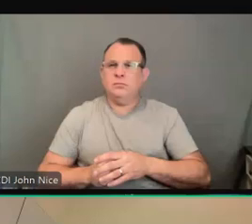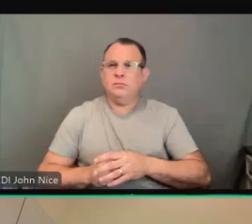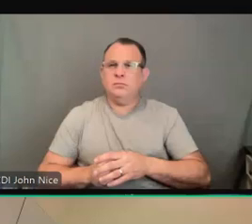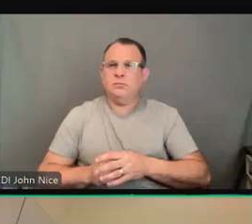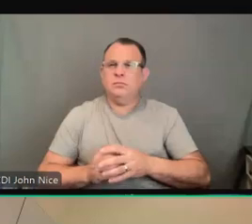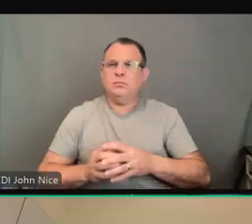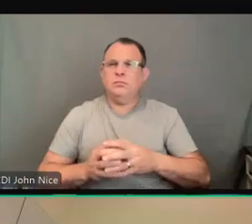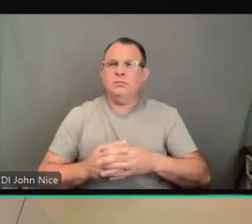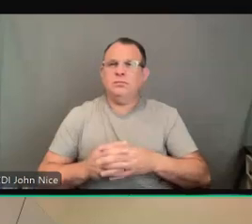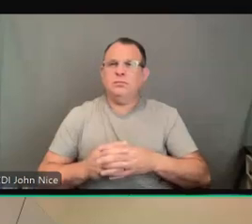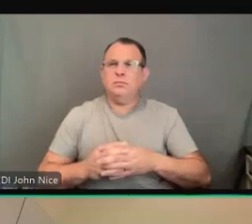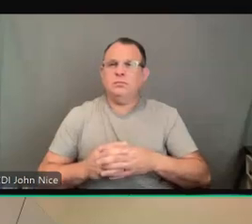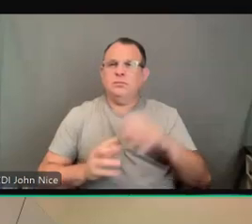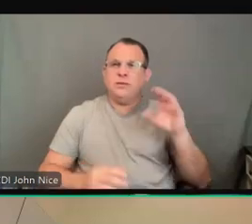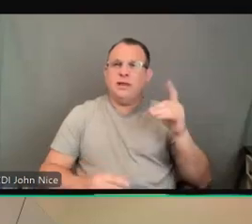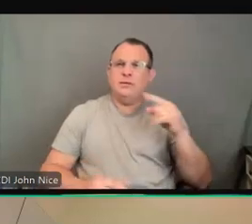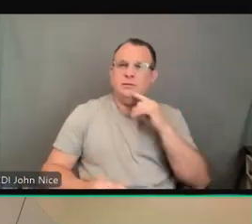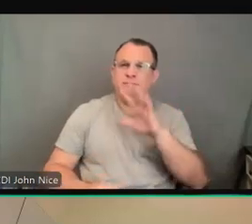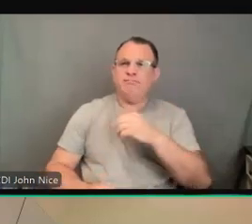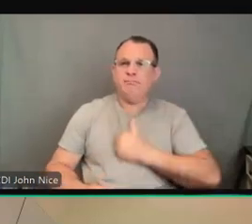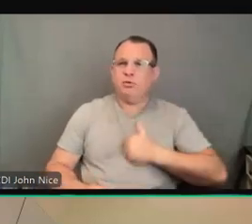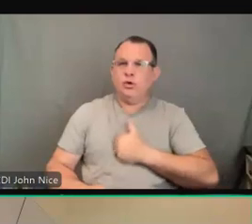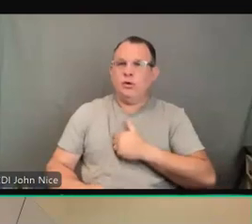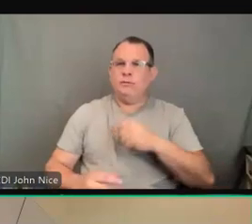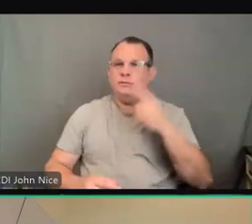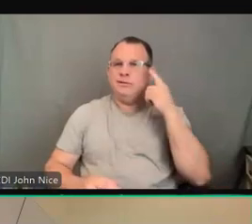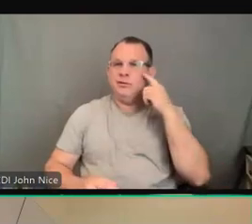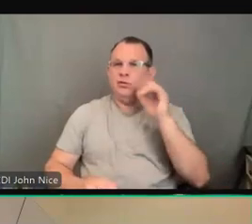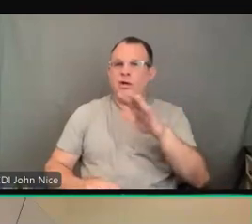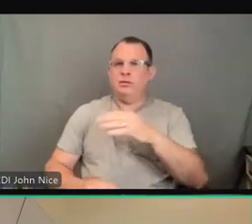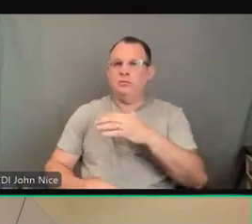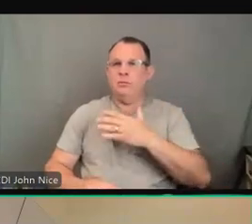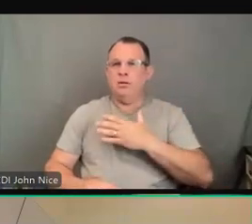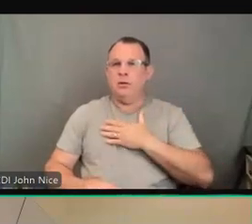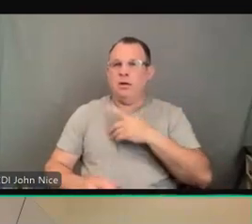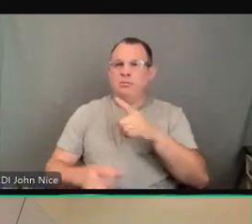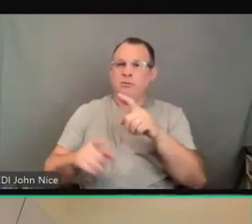I'm sorry to hear that. I'm glad that you're there, though. You can support your mother.